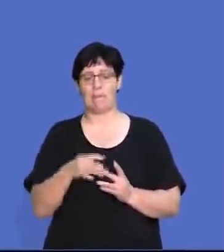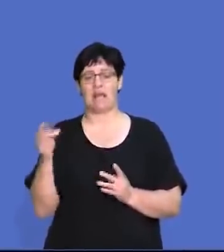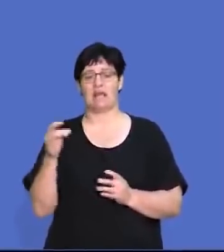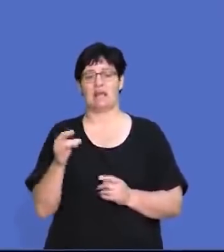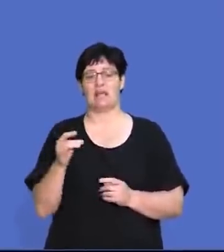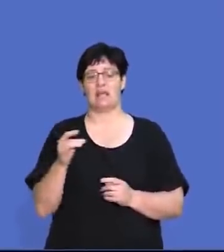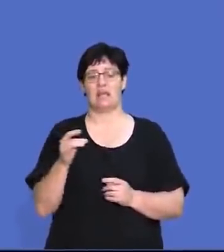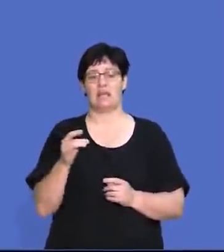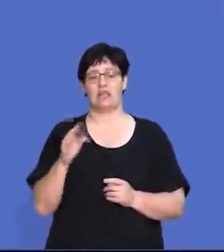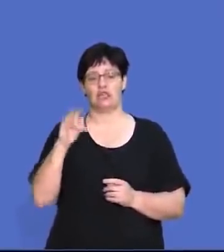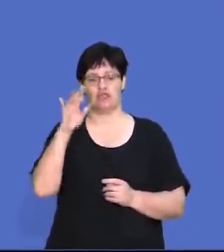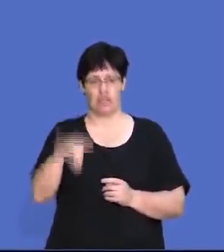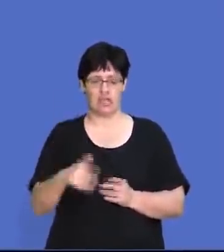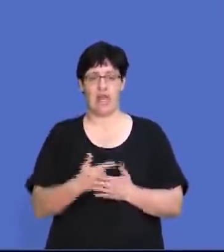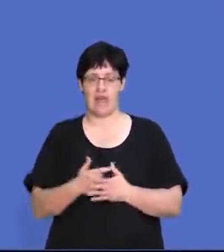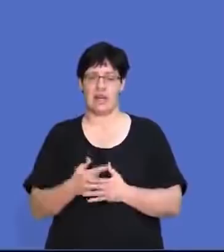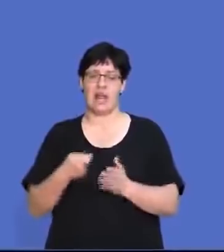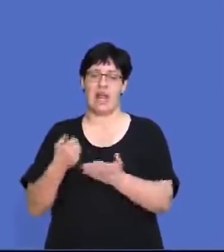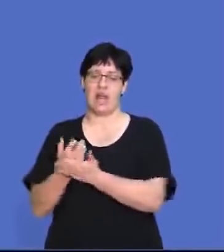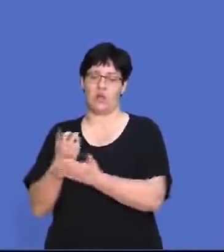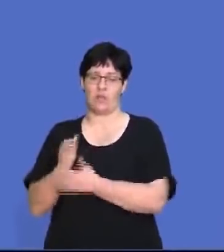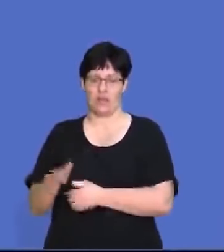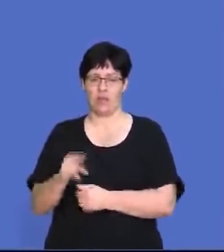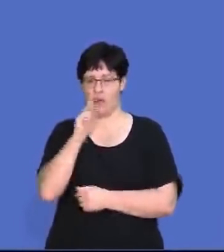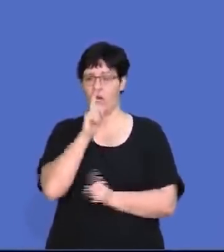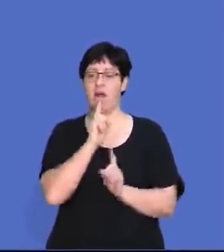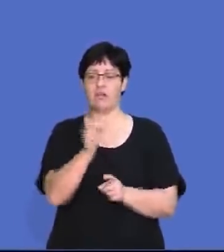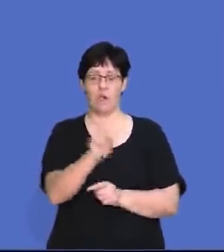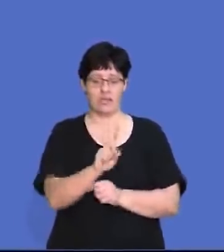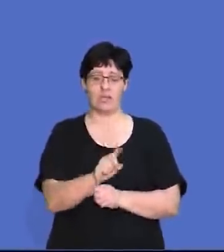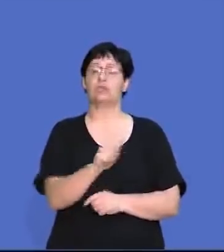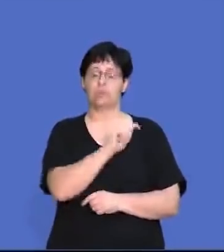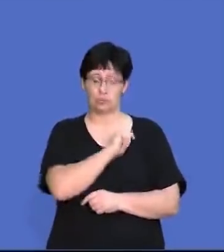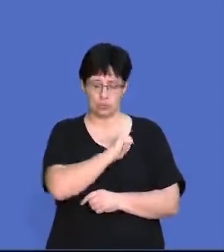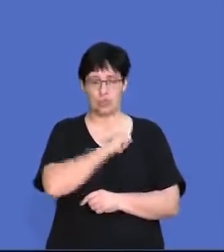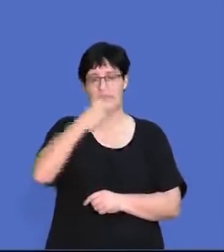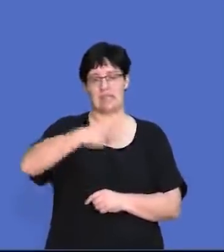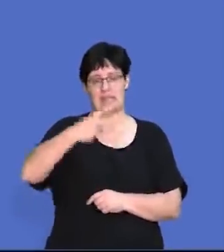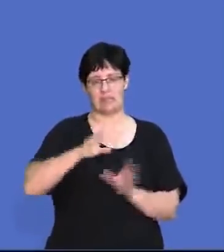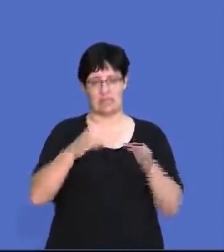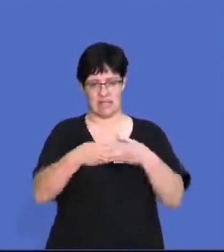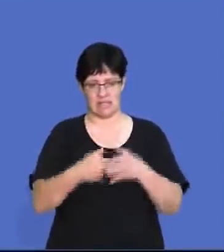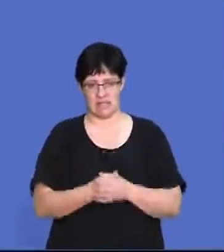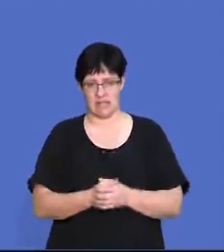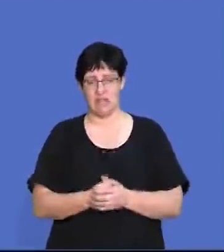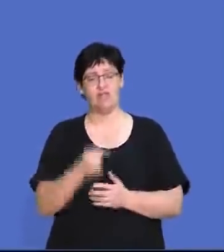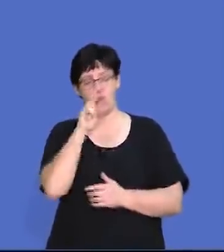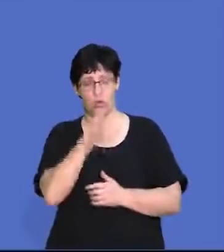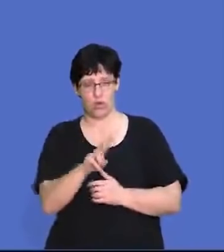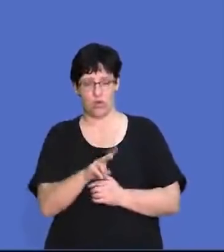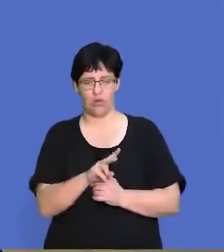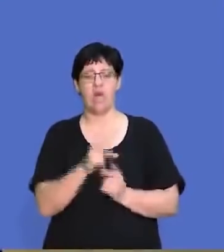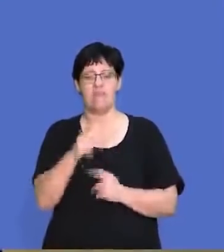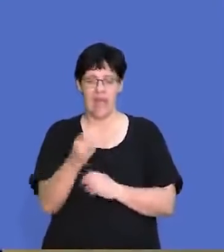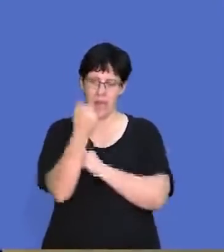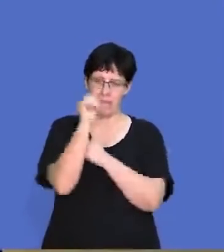of you picked for tertiary and for the economic. And if we look at our answer, it is the secondary sector. So if we look